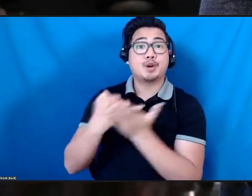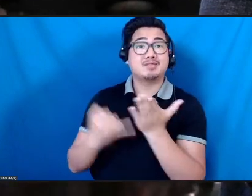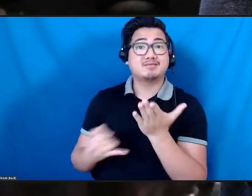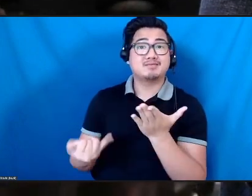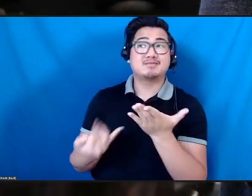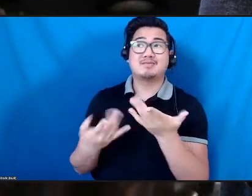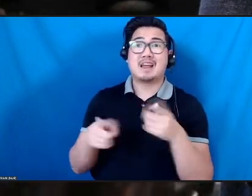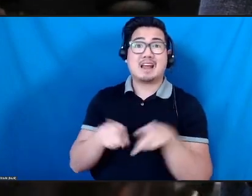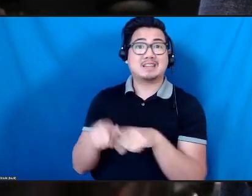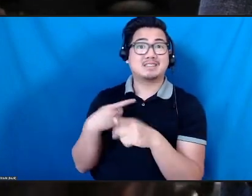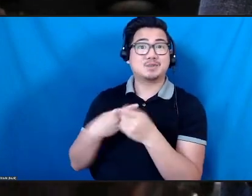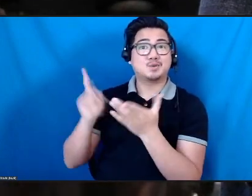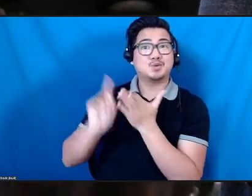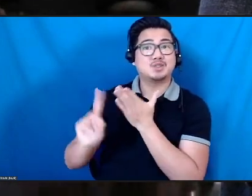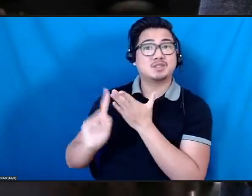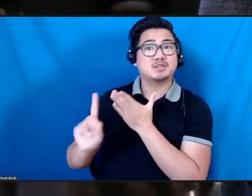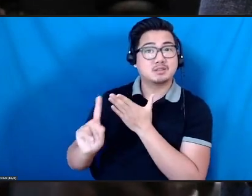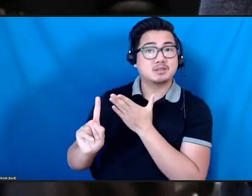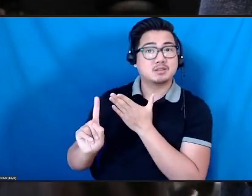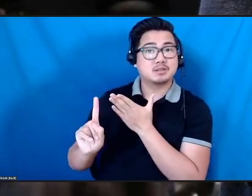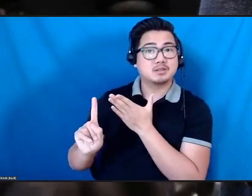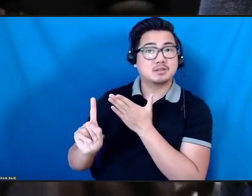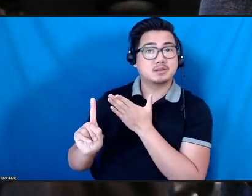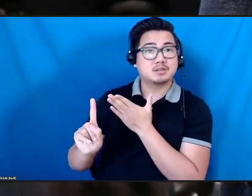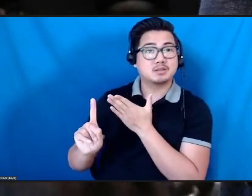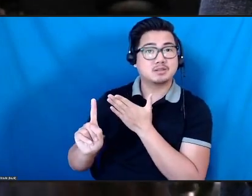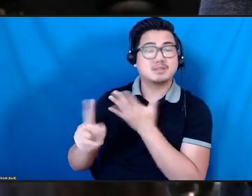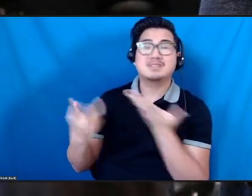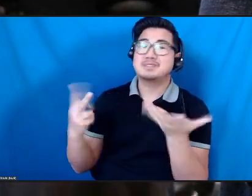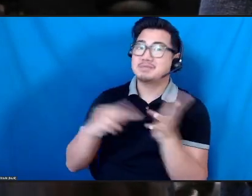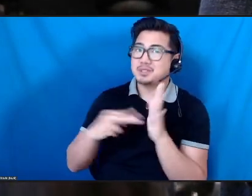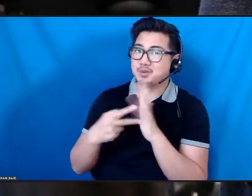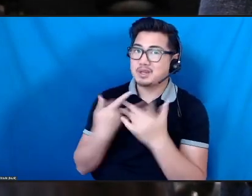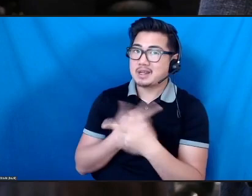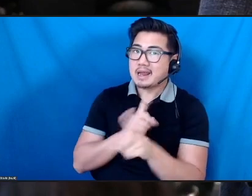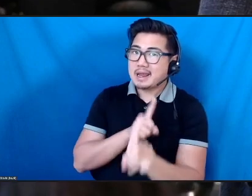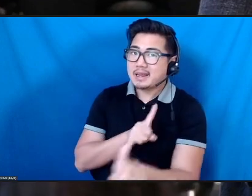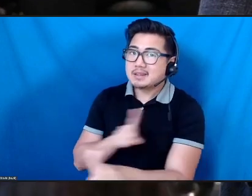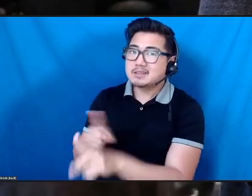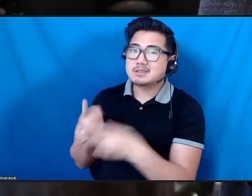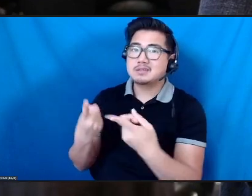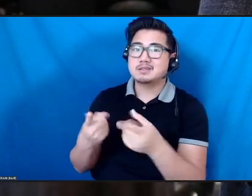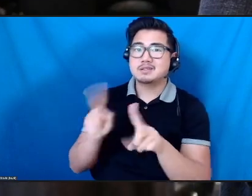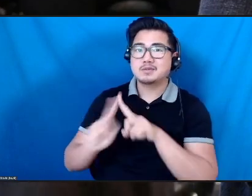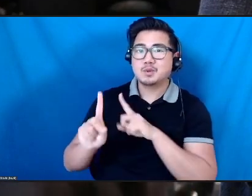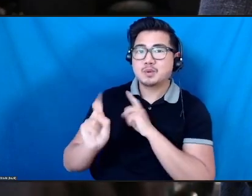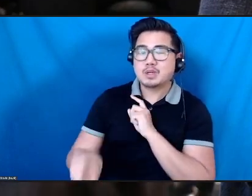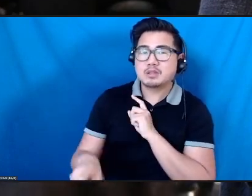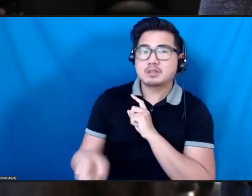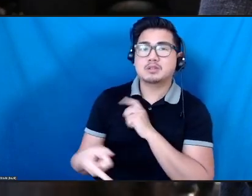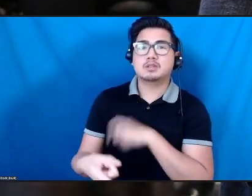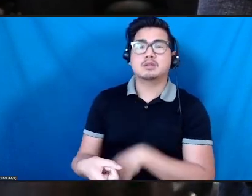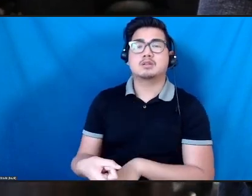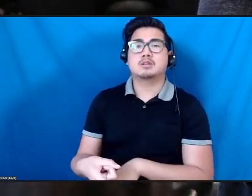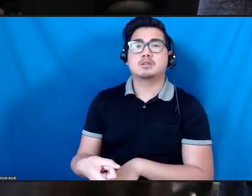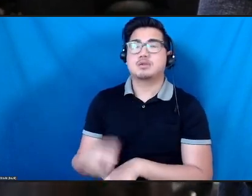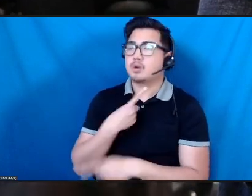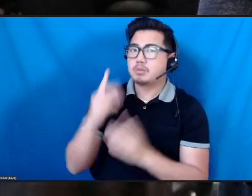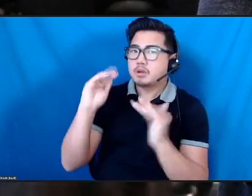we're also answering a lot of things, and we can access things, and we can provide that visibility, which hopefully will